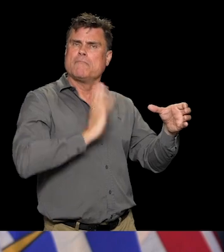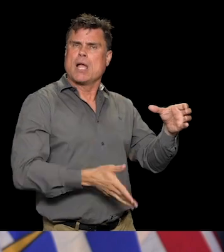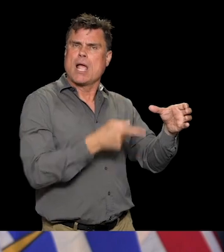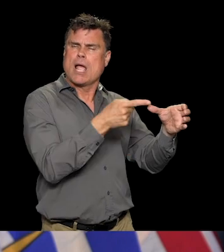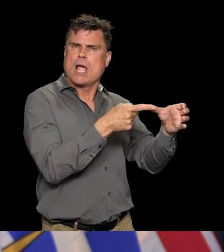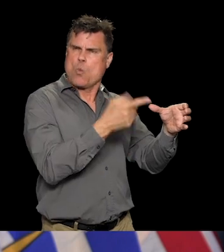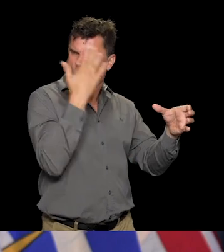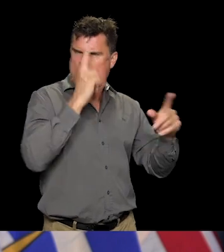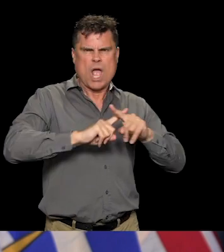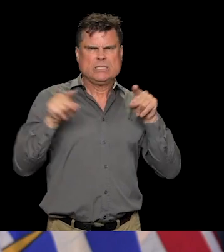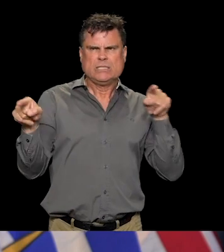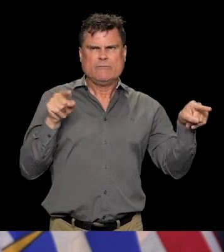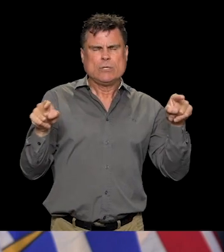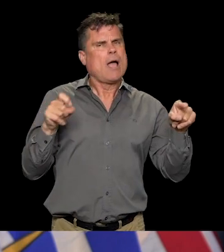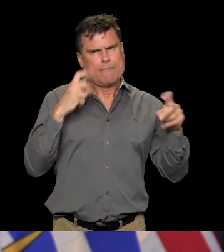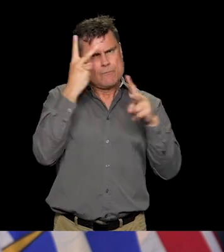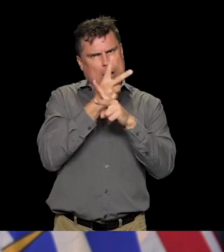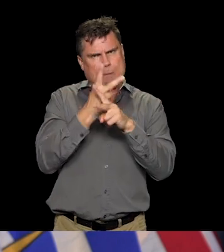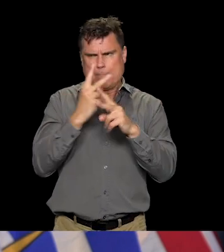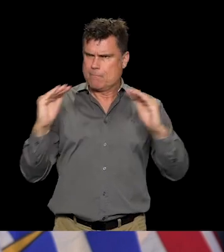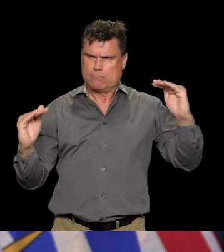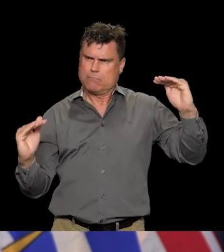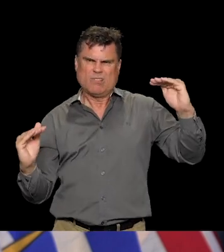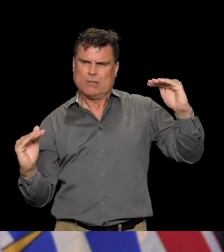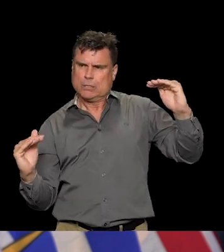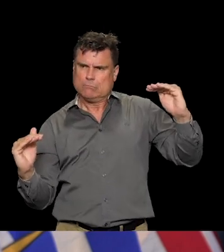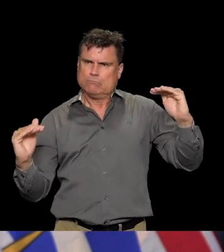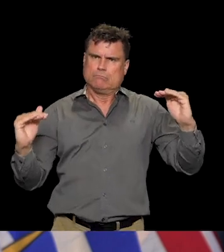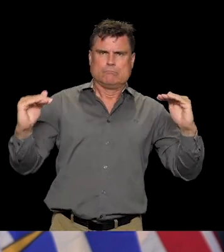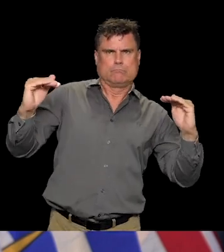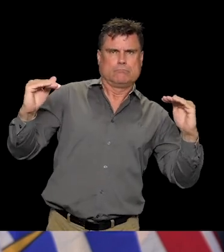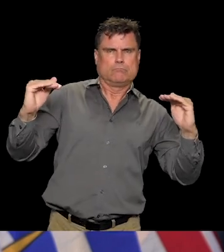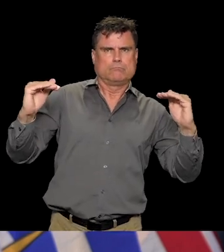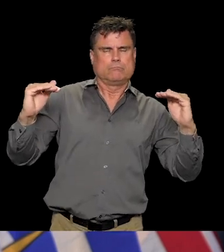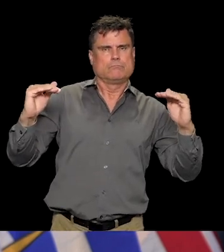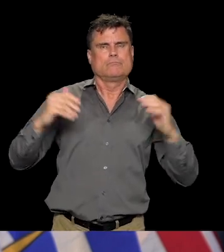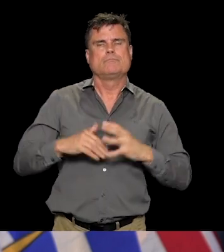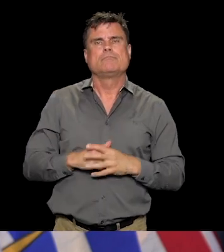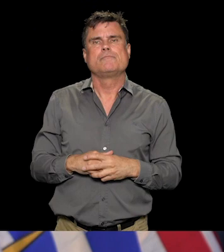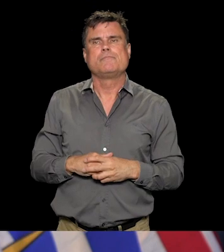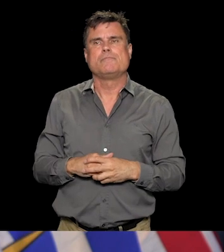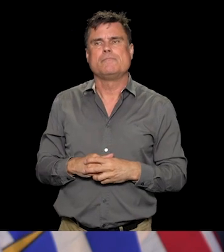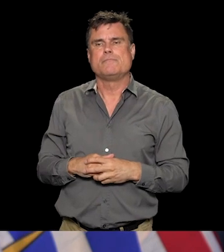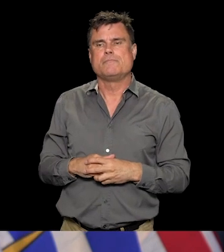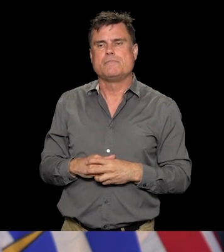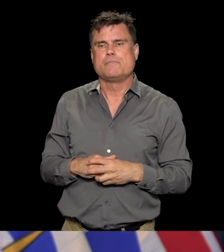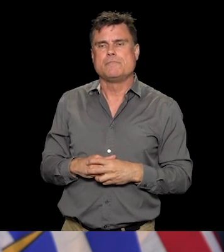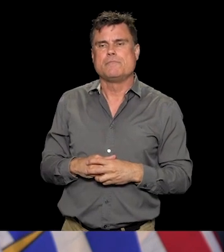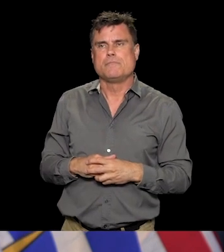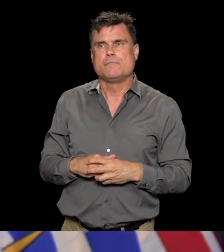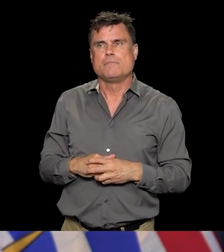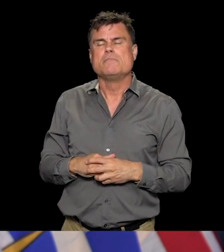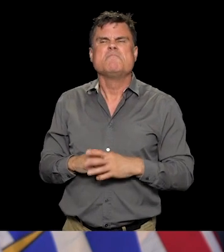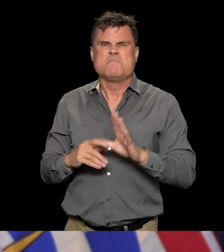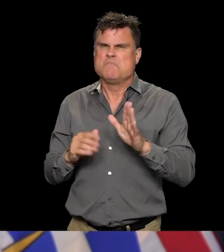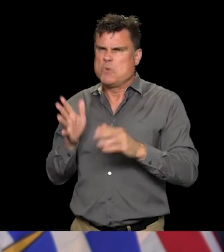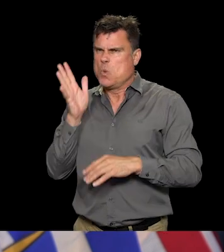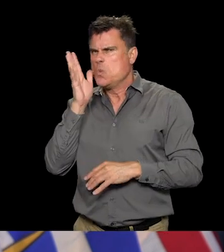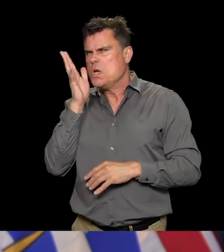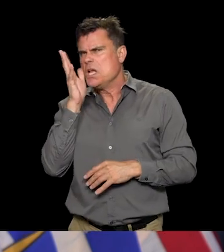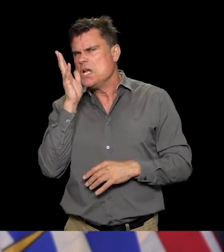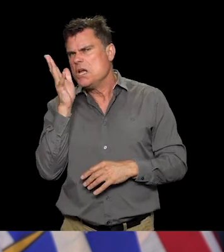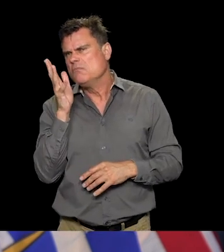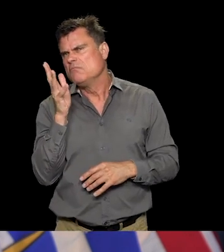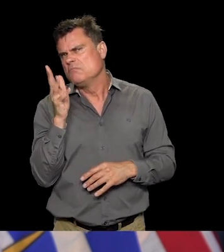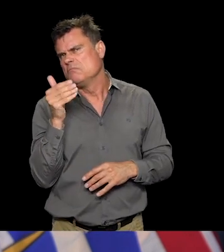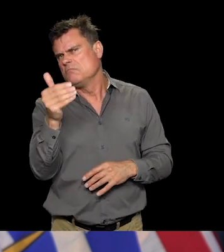level and we talked a little bit about that last week and we'll be presenting data at a smaller level to get a better understanding of